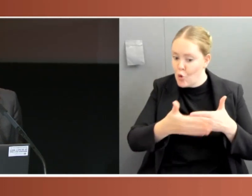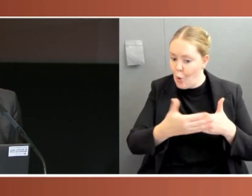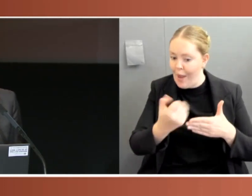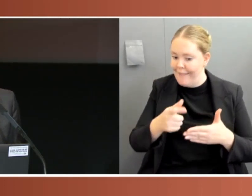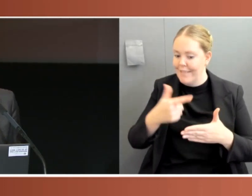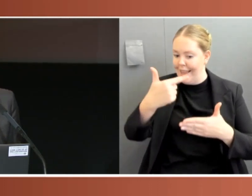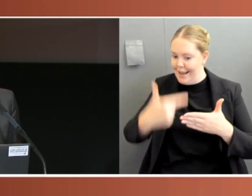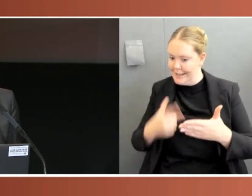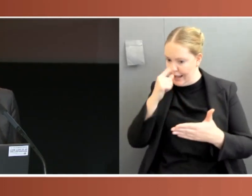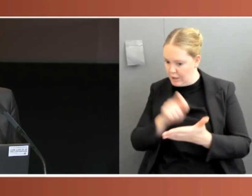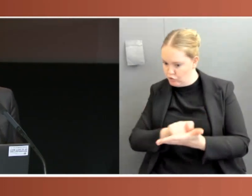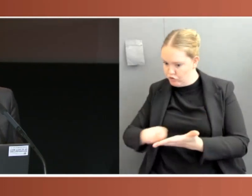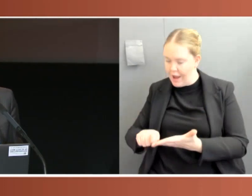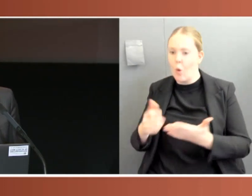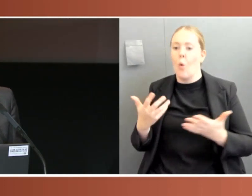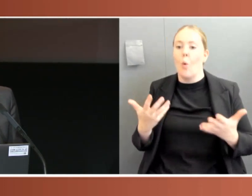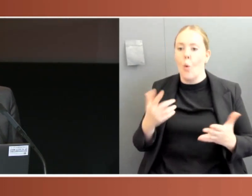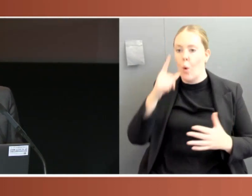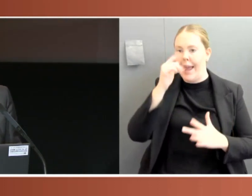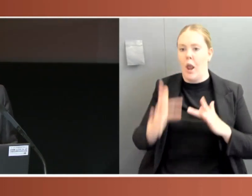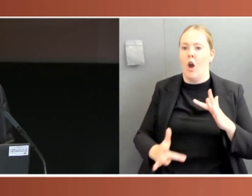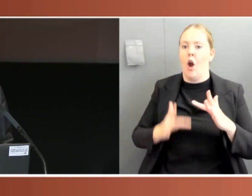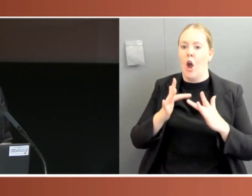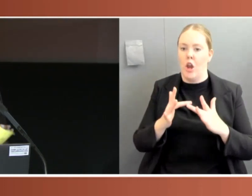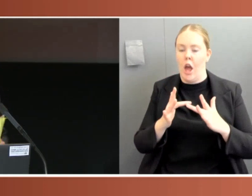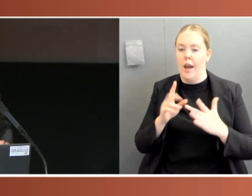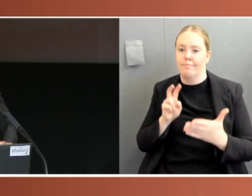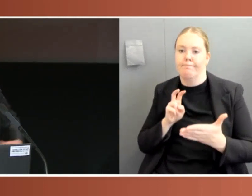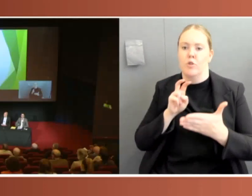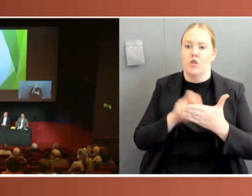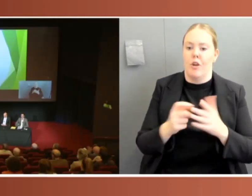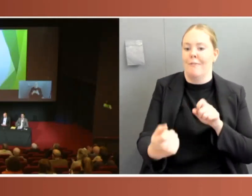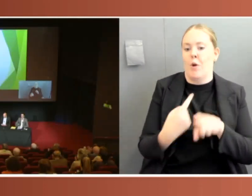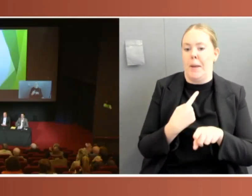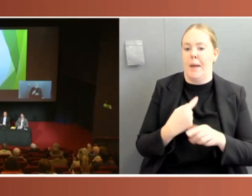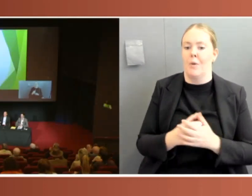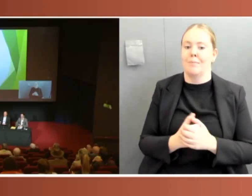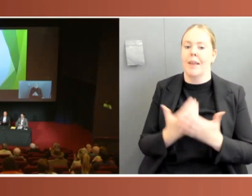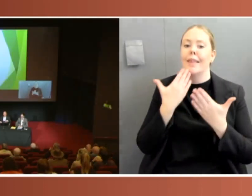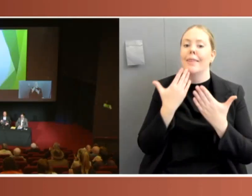at abh.gov.au. And thank you. That concludes our formal proceedings. Thank you.